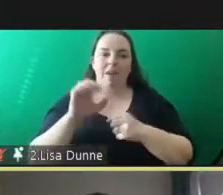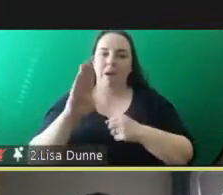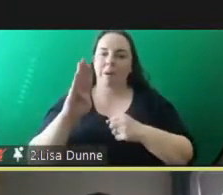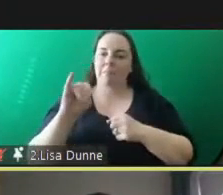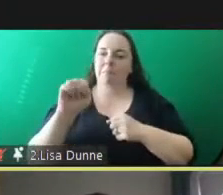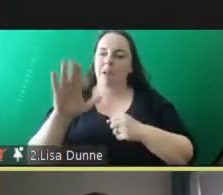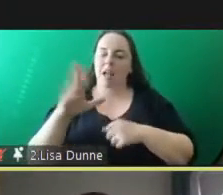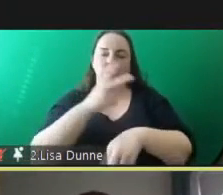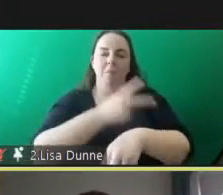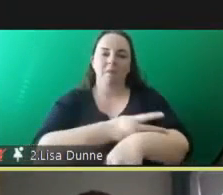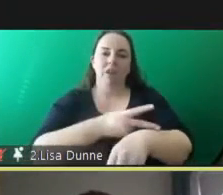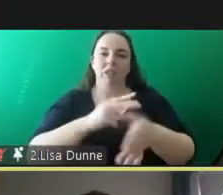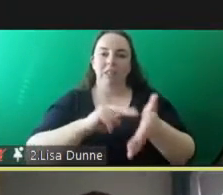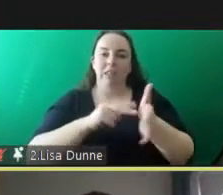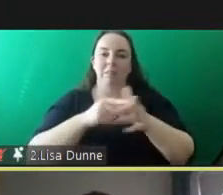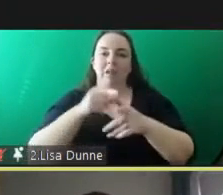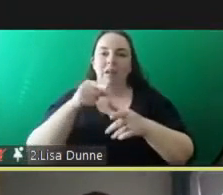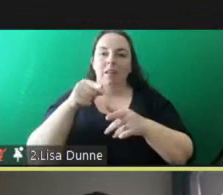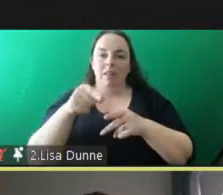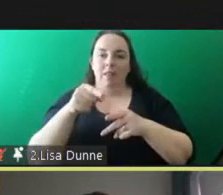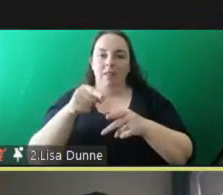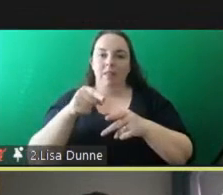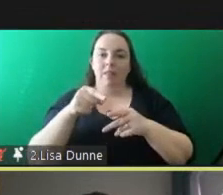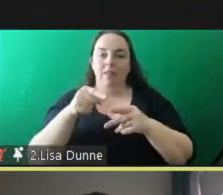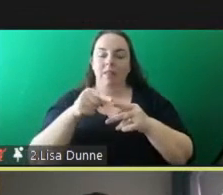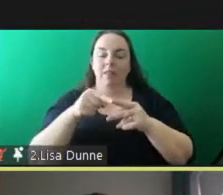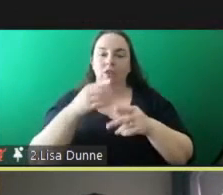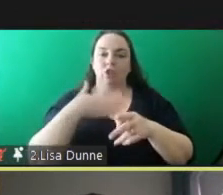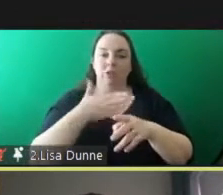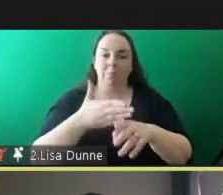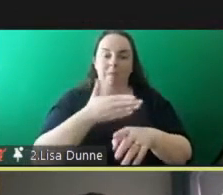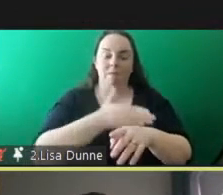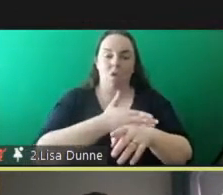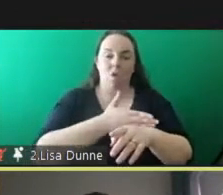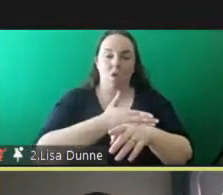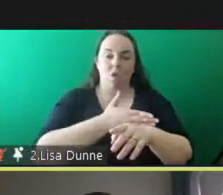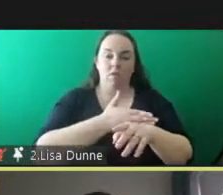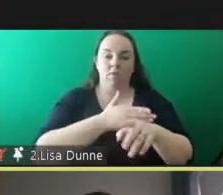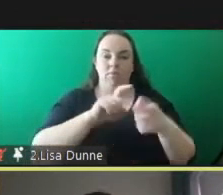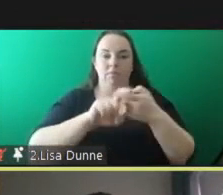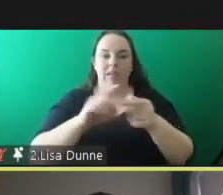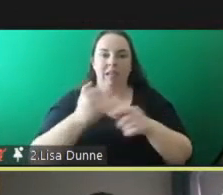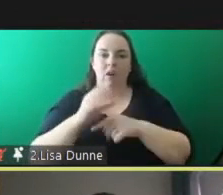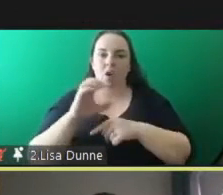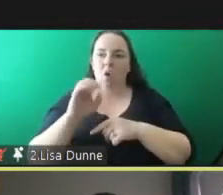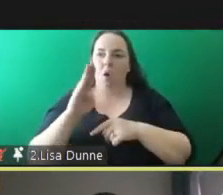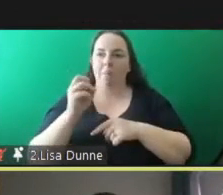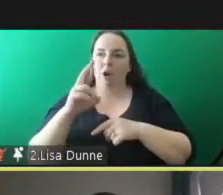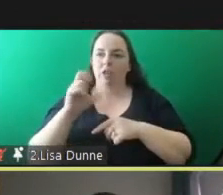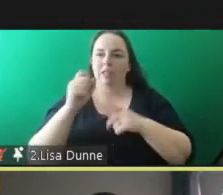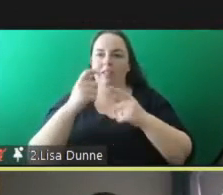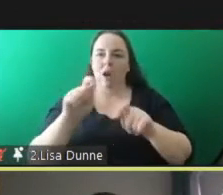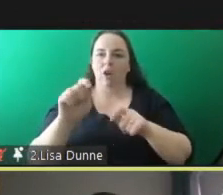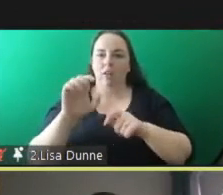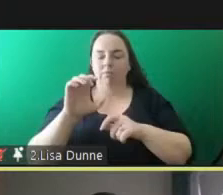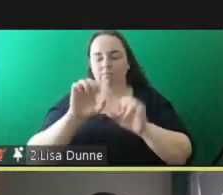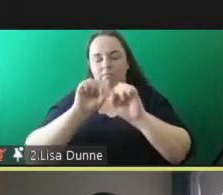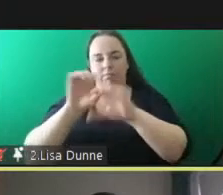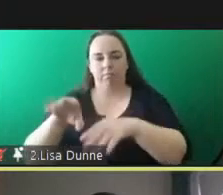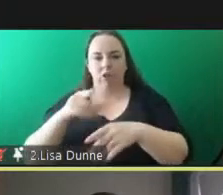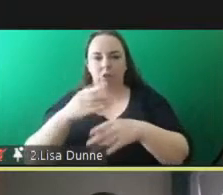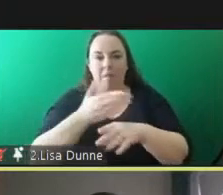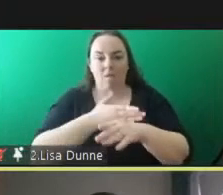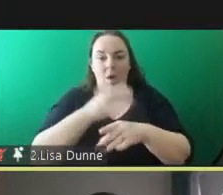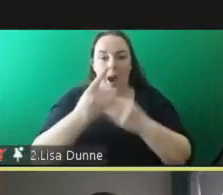the the program just before uh custody in august town um and i'm going to speak a little bit more about